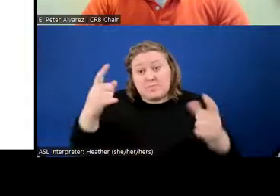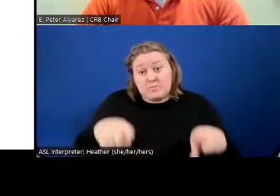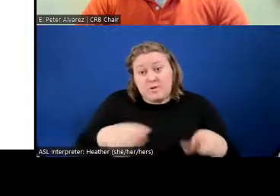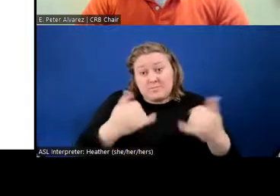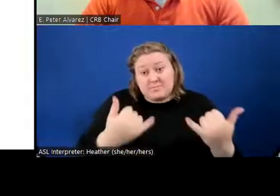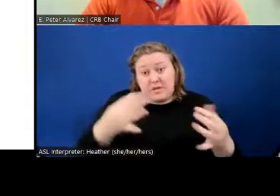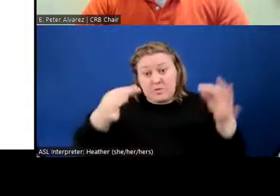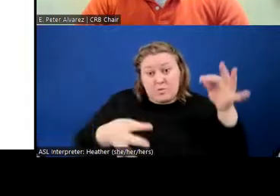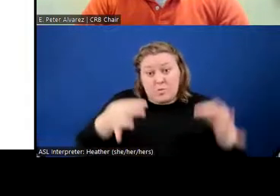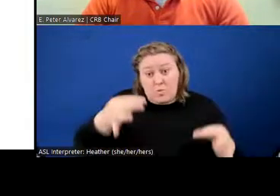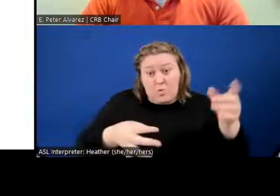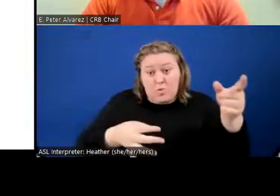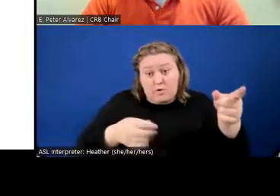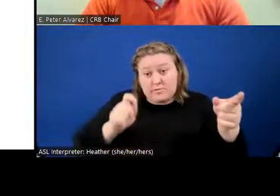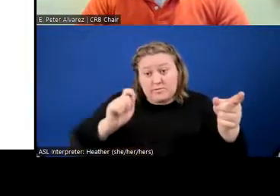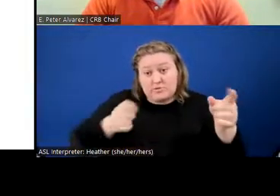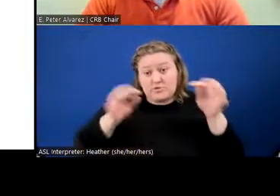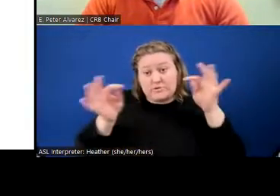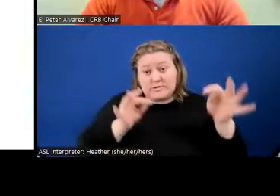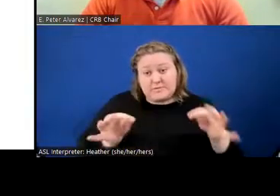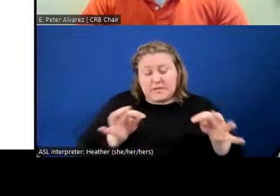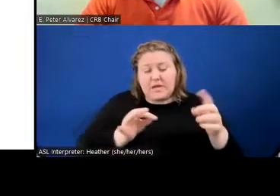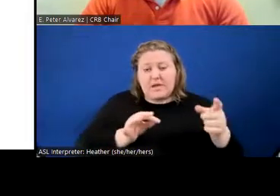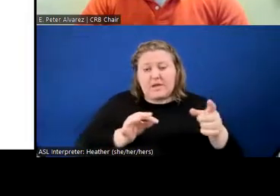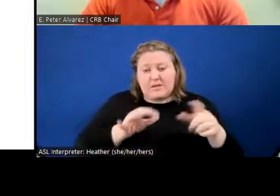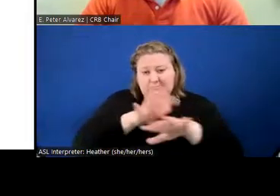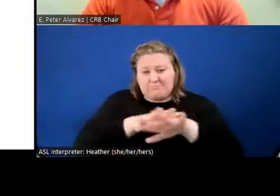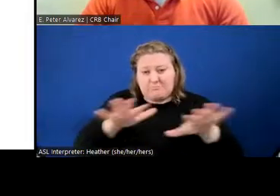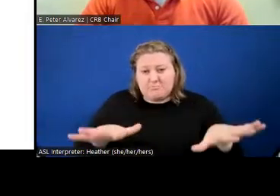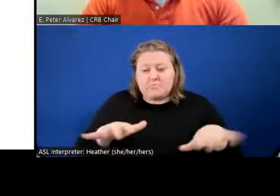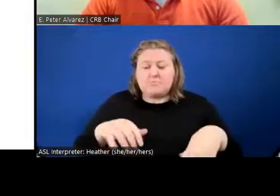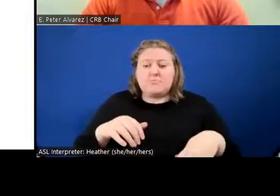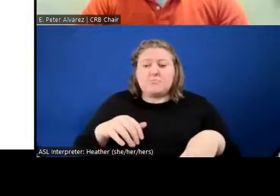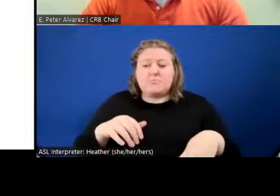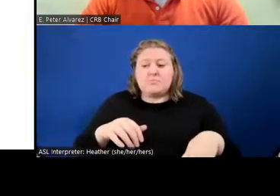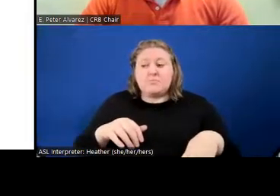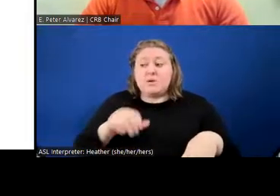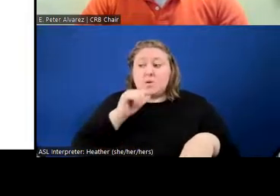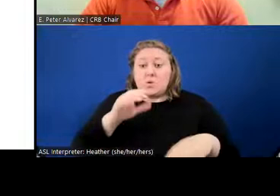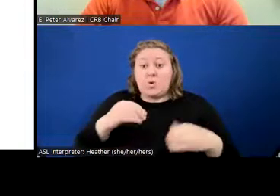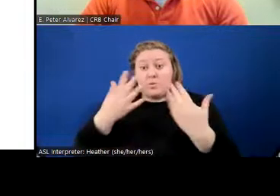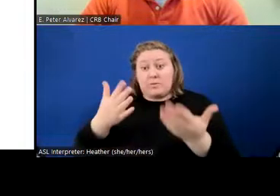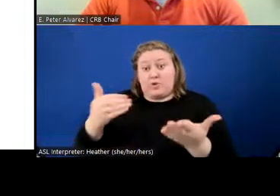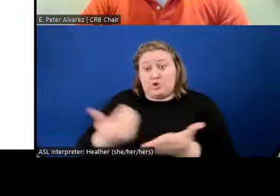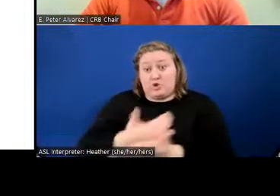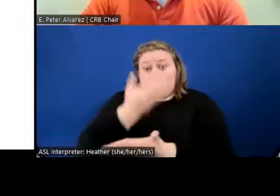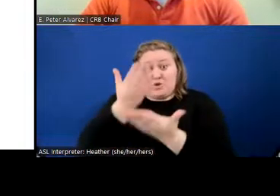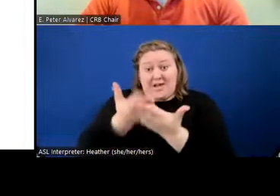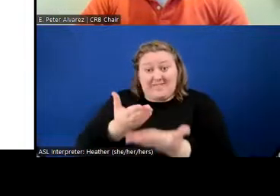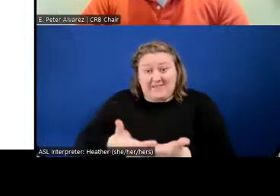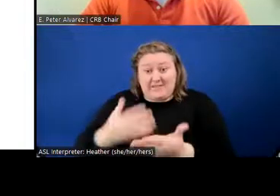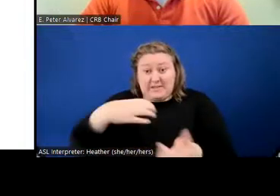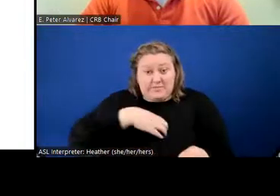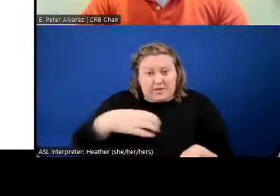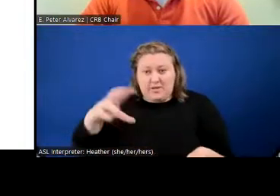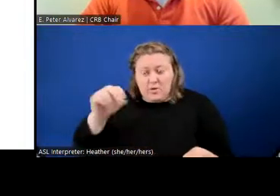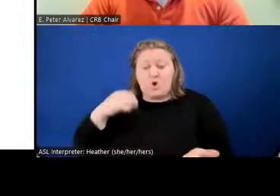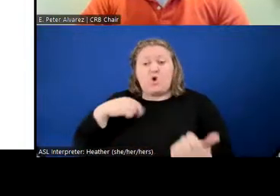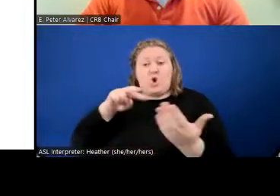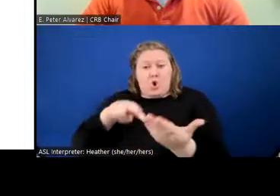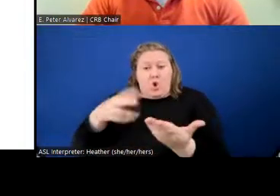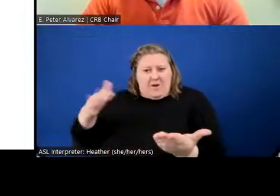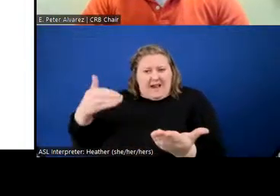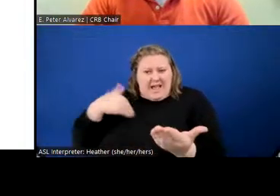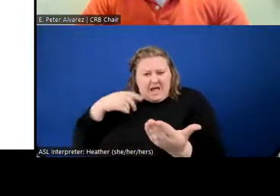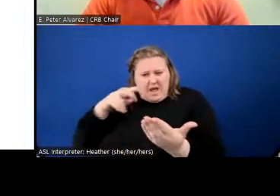and I'll let the judge explain, you know, the difference in that, but you don't present new evidence in appeal. You look at what was there. You look to make sure that the Boston